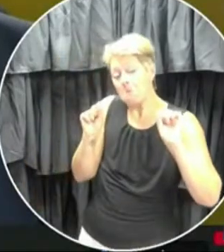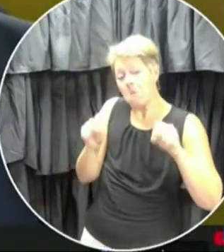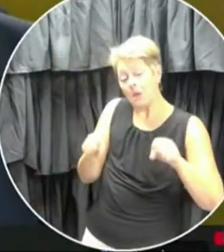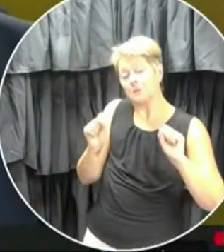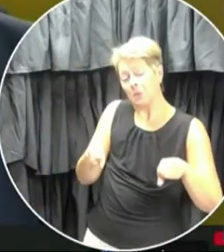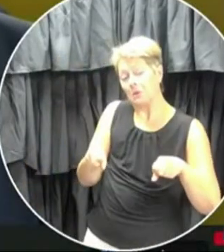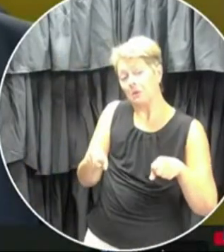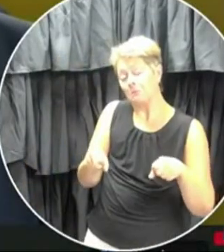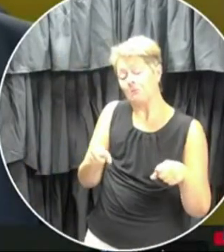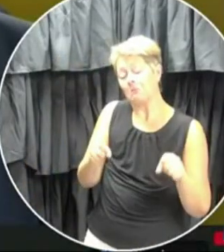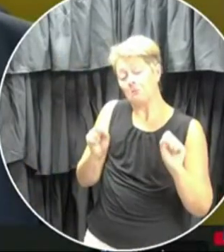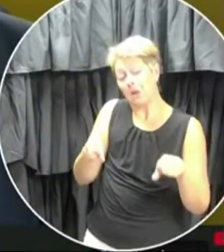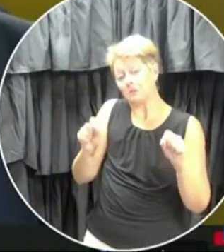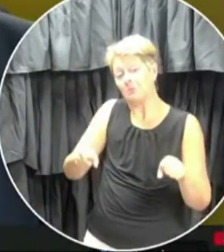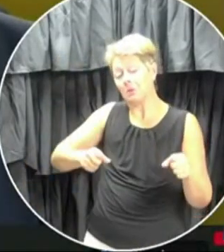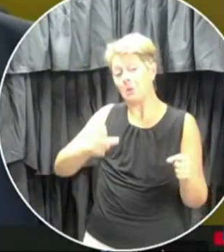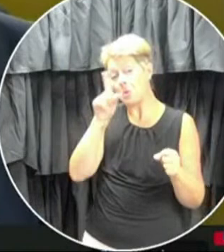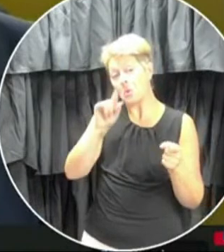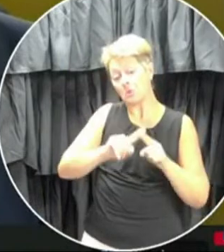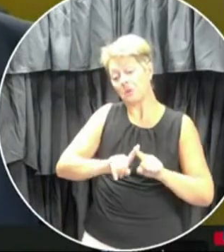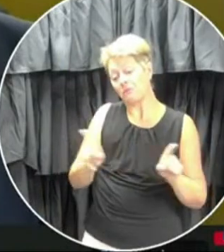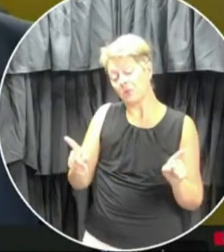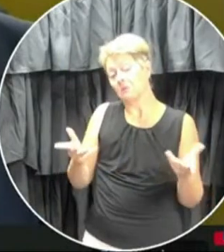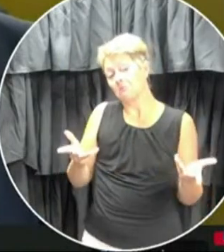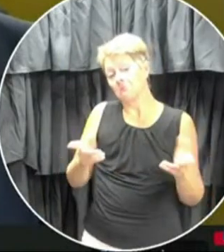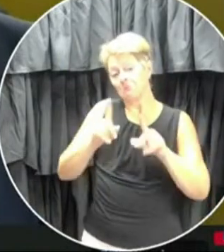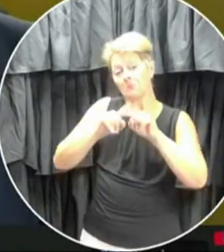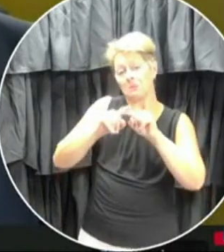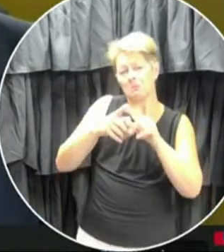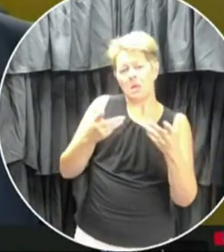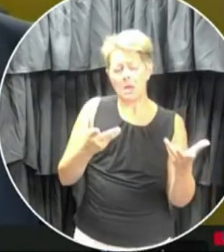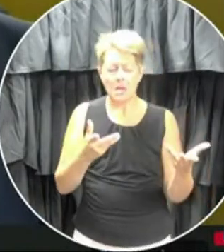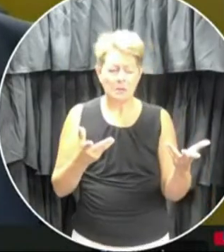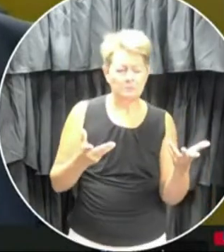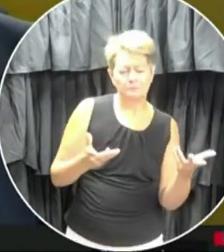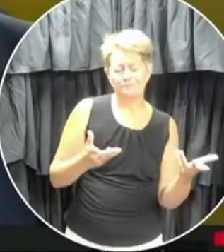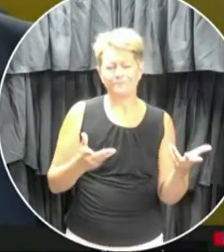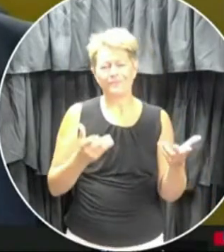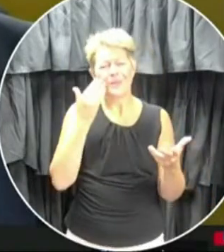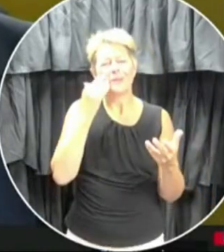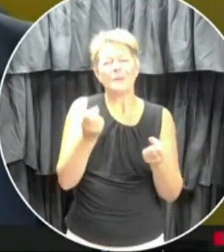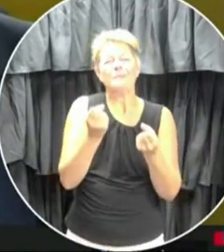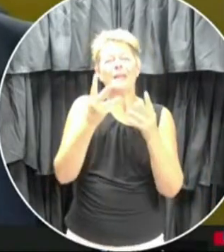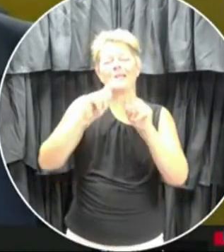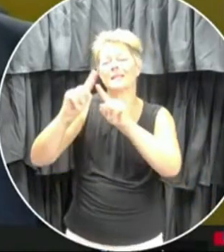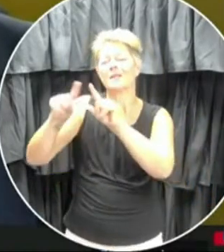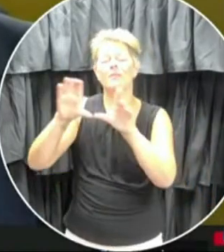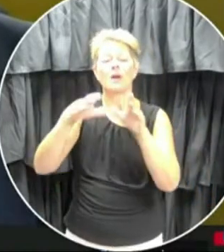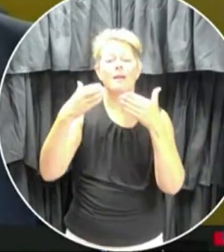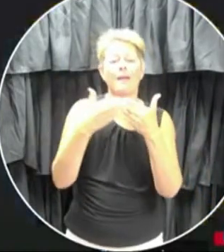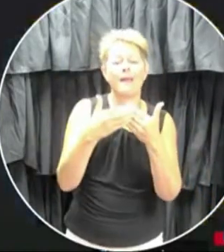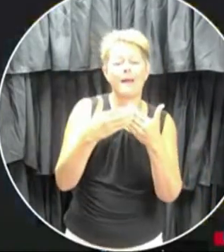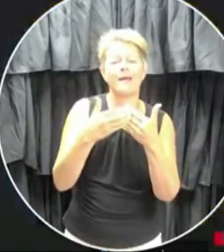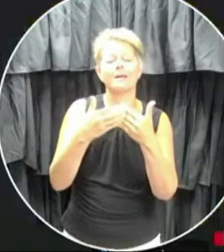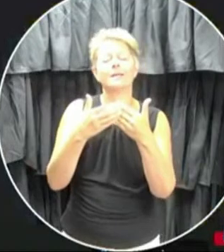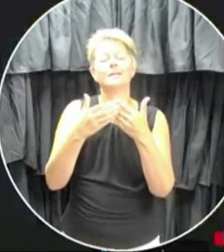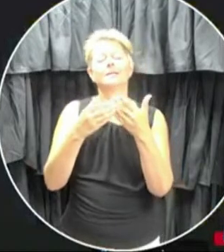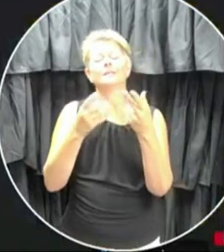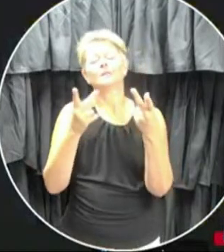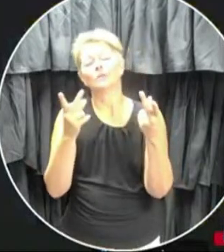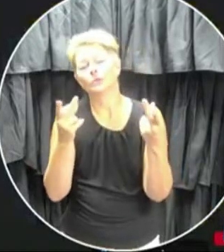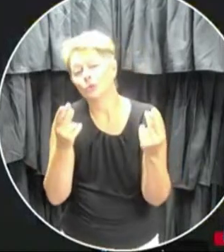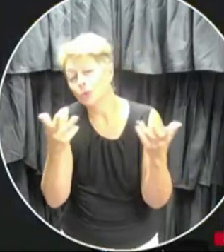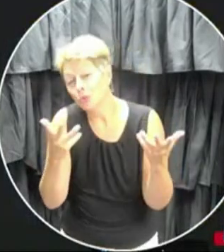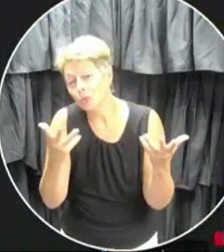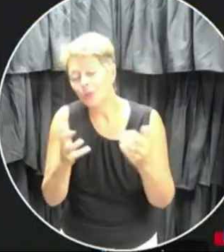question, Patrick, depending on how the classroom is configured. I know a lot of classrooms to facilitate teaching would be